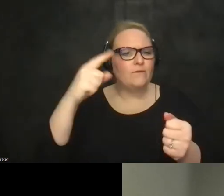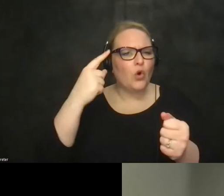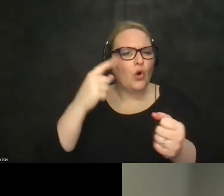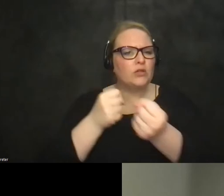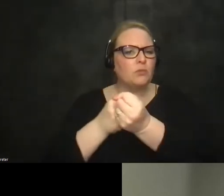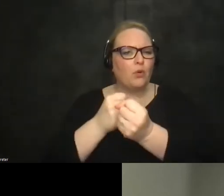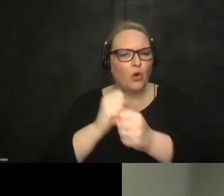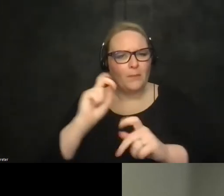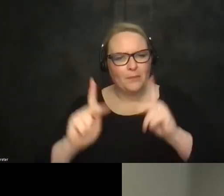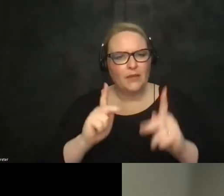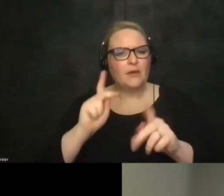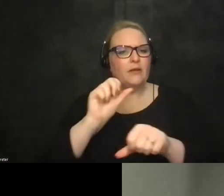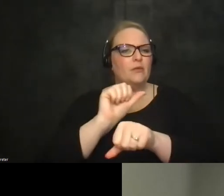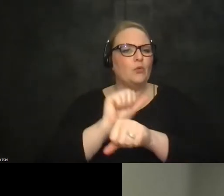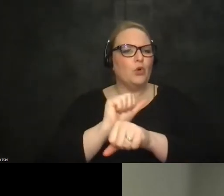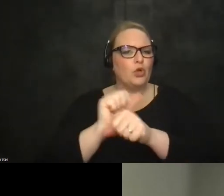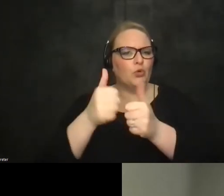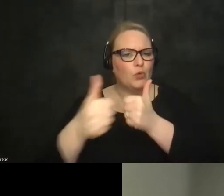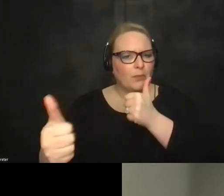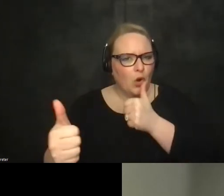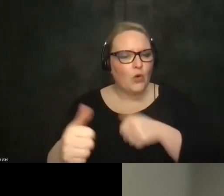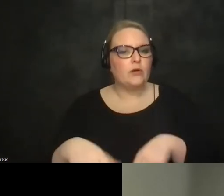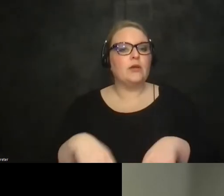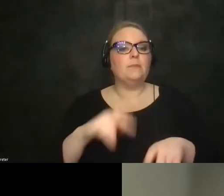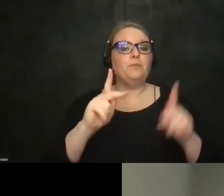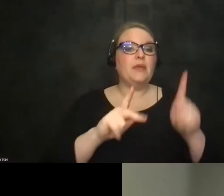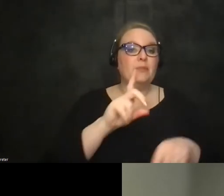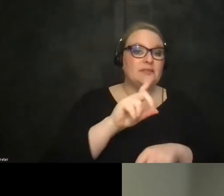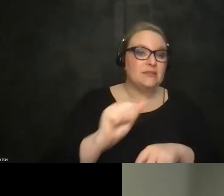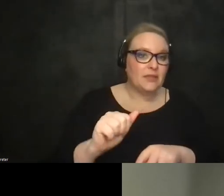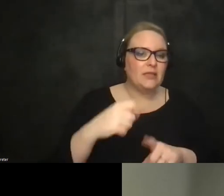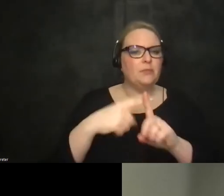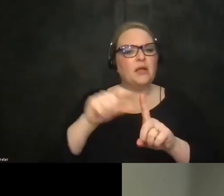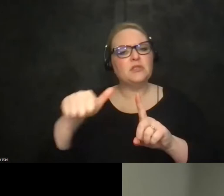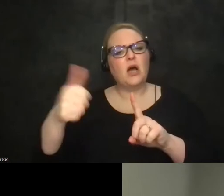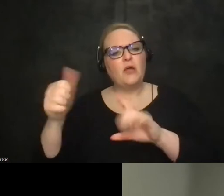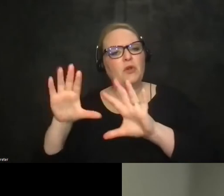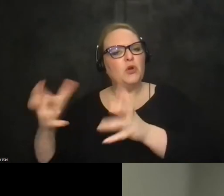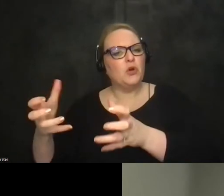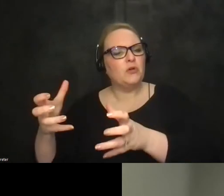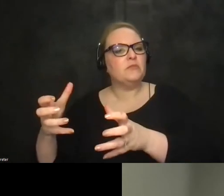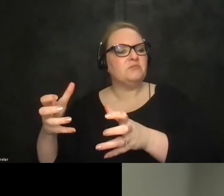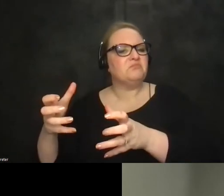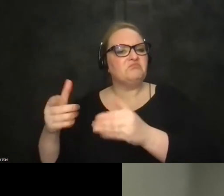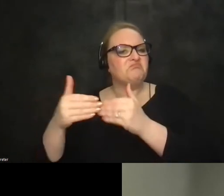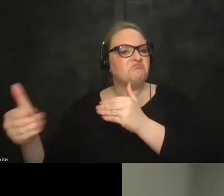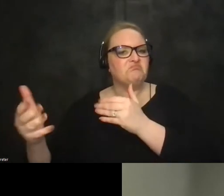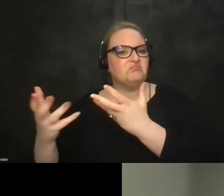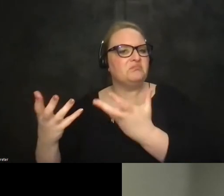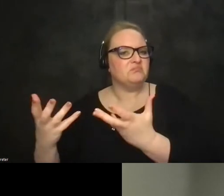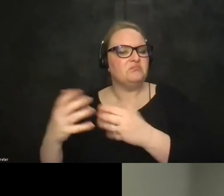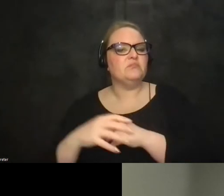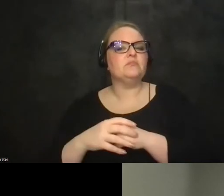to work remotely both people with disabilities and of course the much wider workforce uh at all